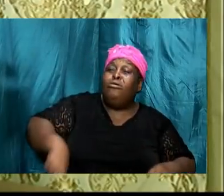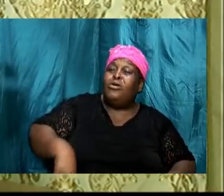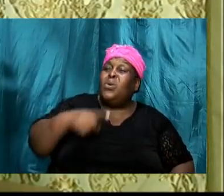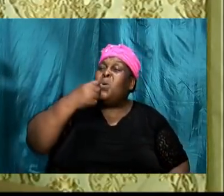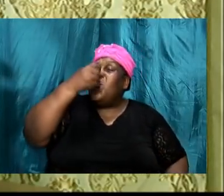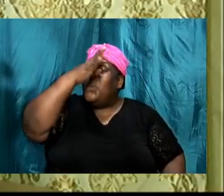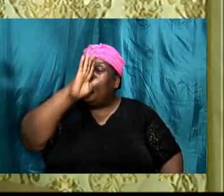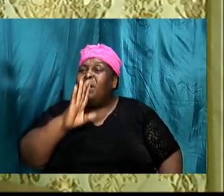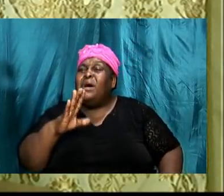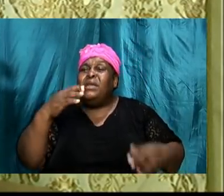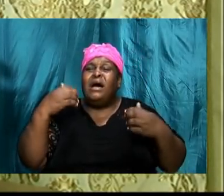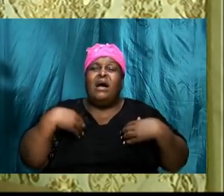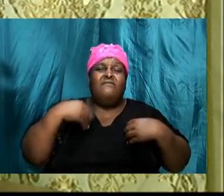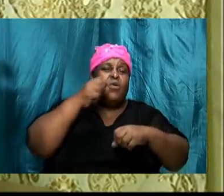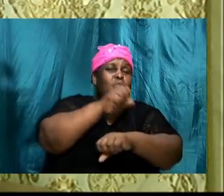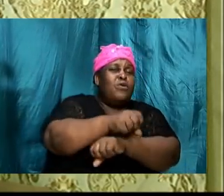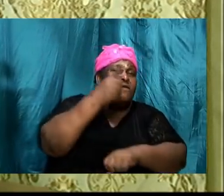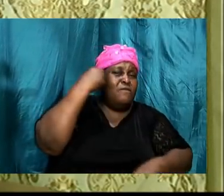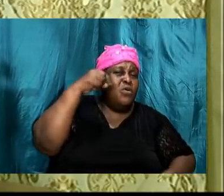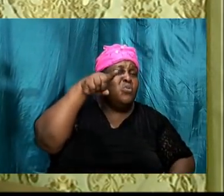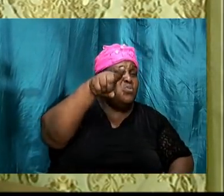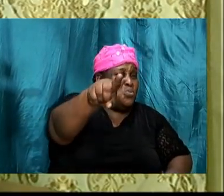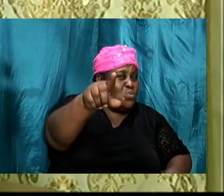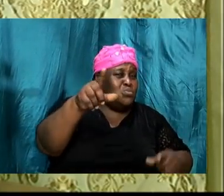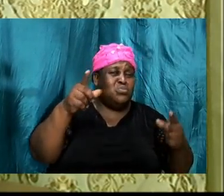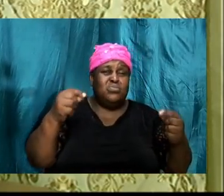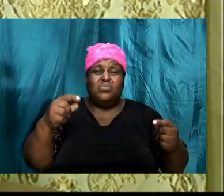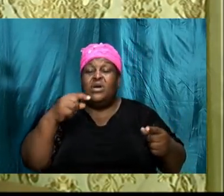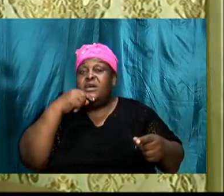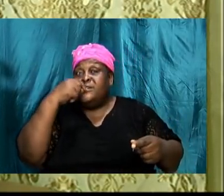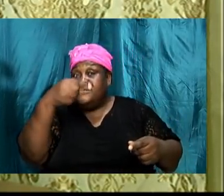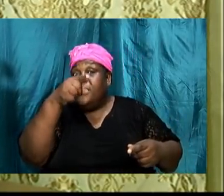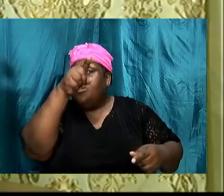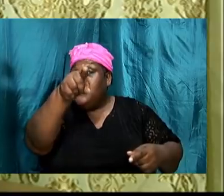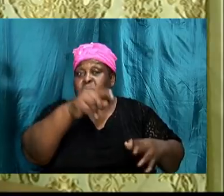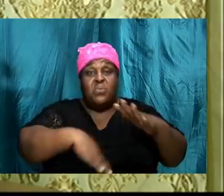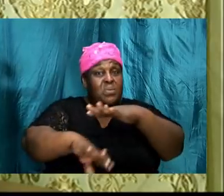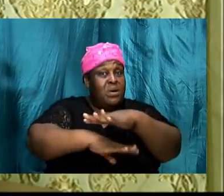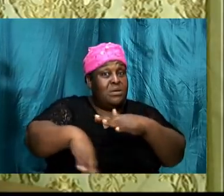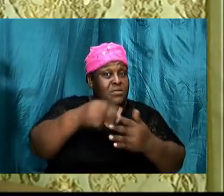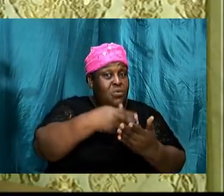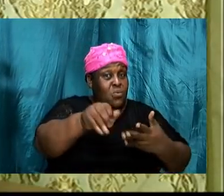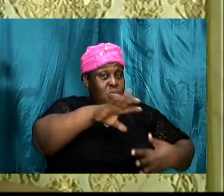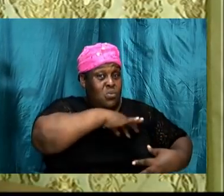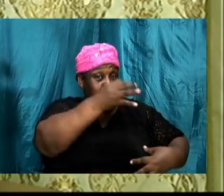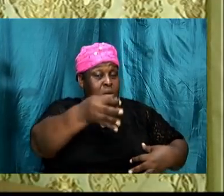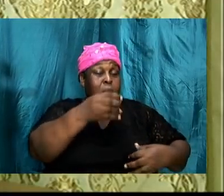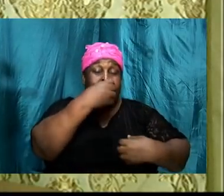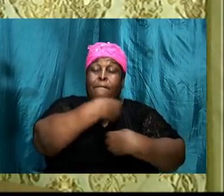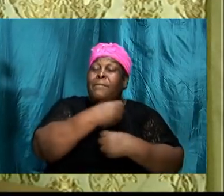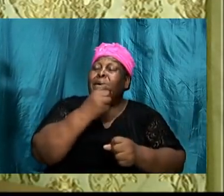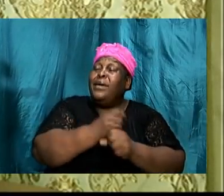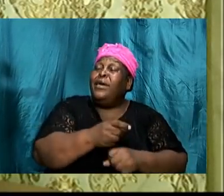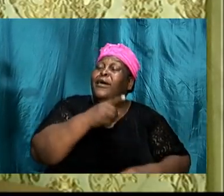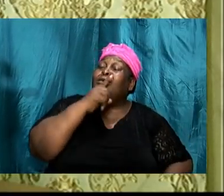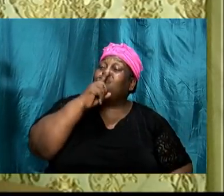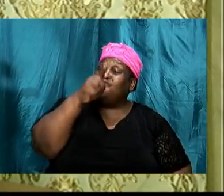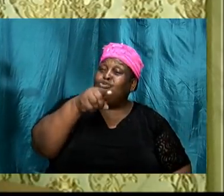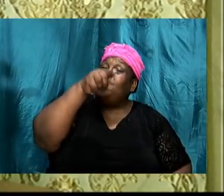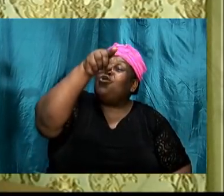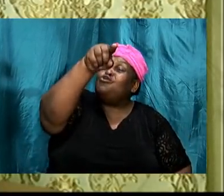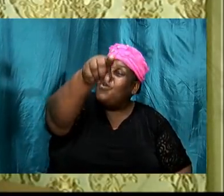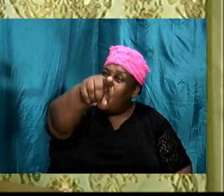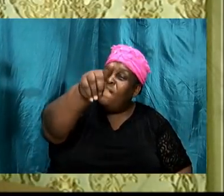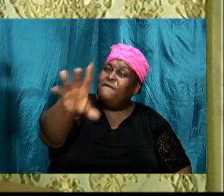a work for you to do I am telling you under the Holy Ghost tonight make sure that you find the